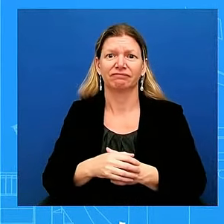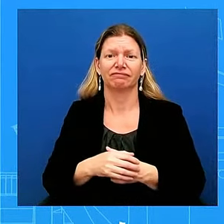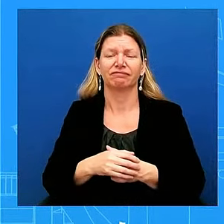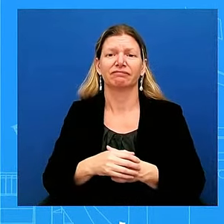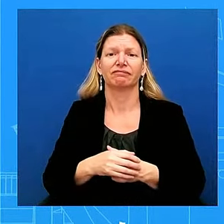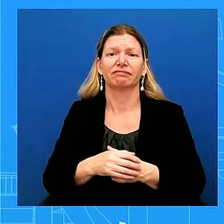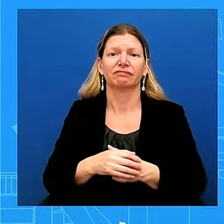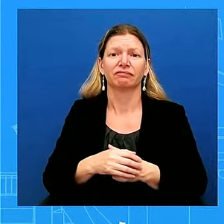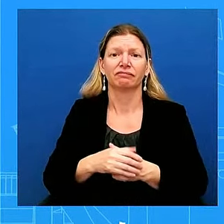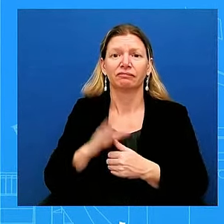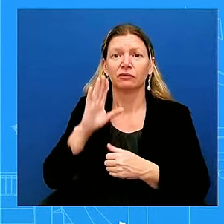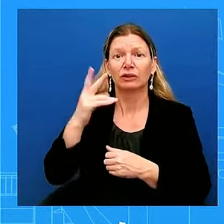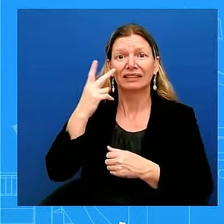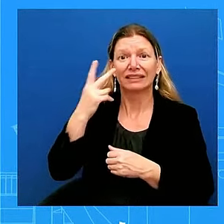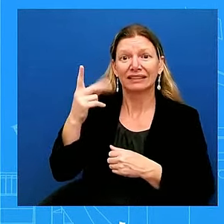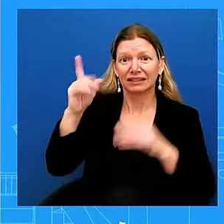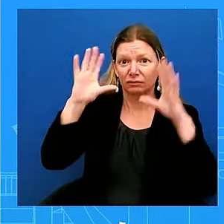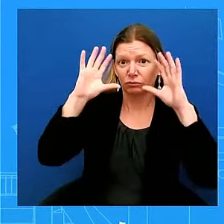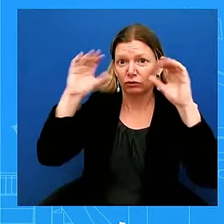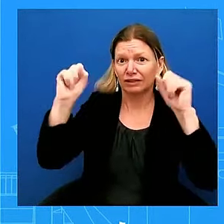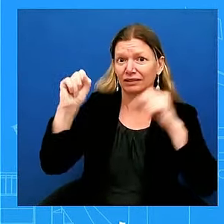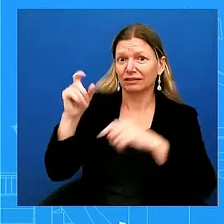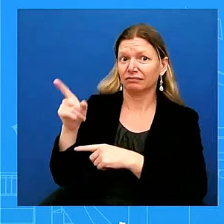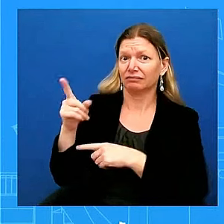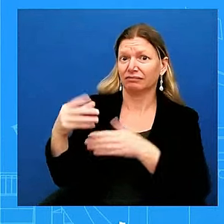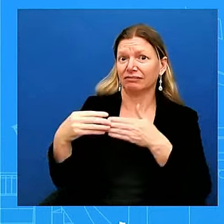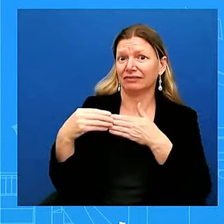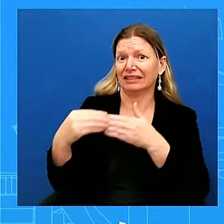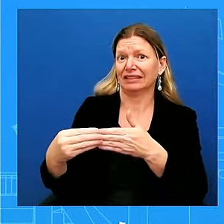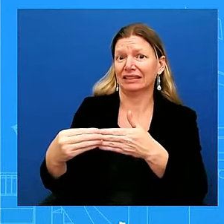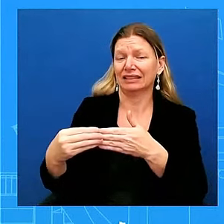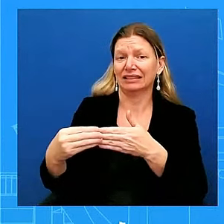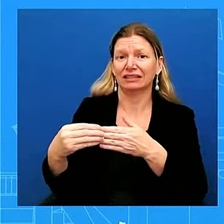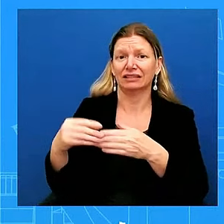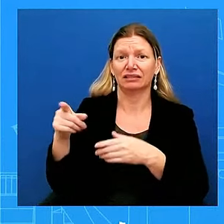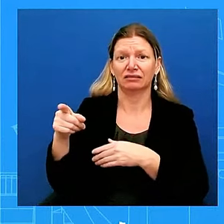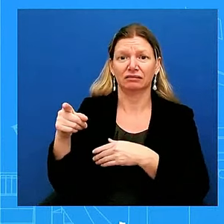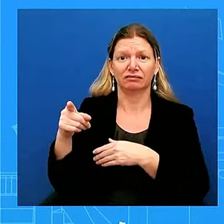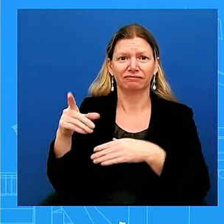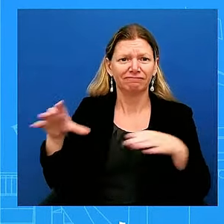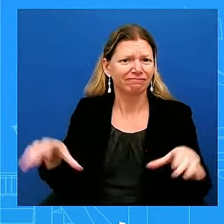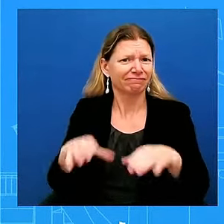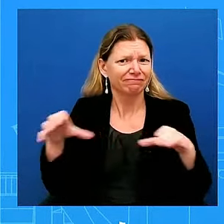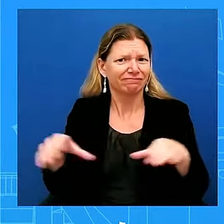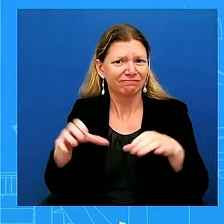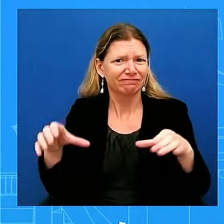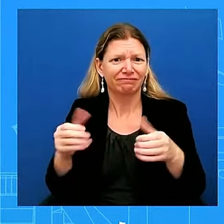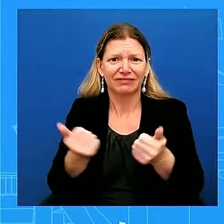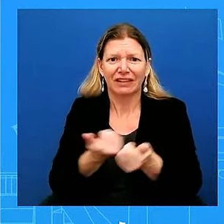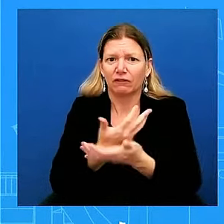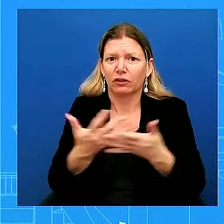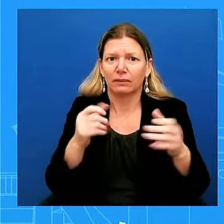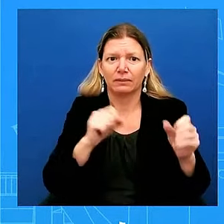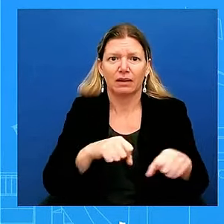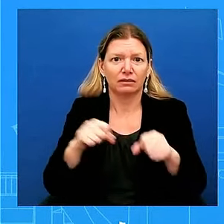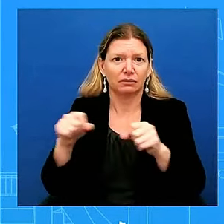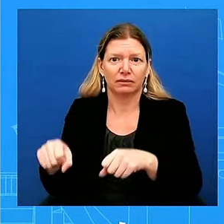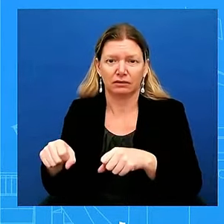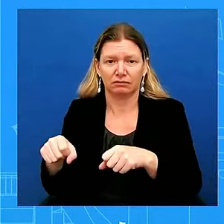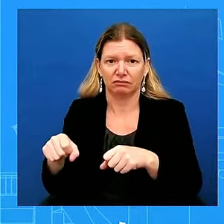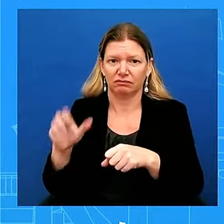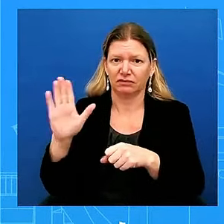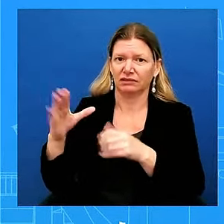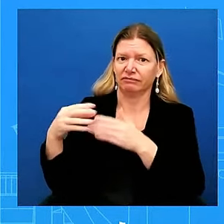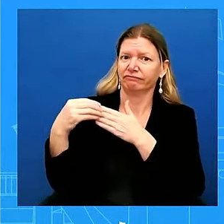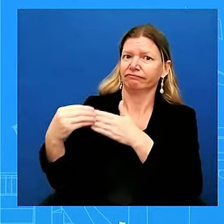to do everything that they can on behalf of the American people, be that lead, have that world global leadership, as you see from this President.